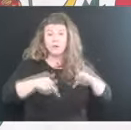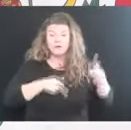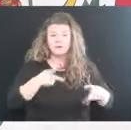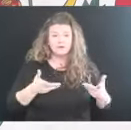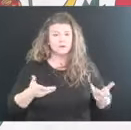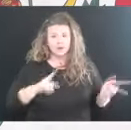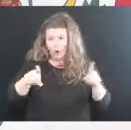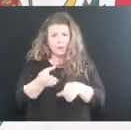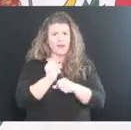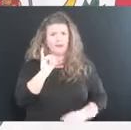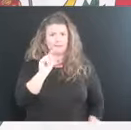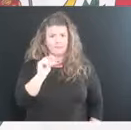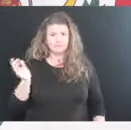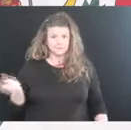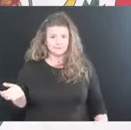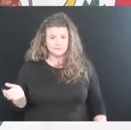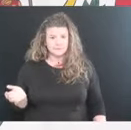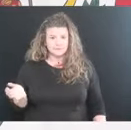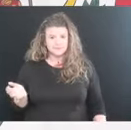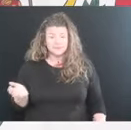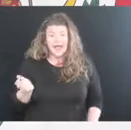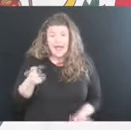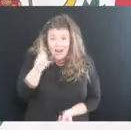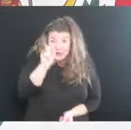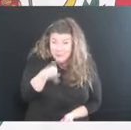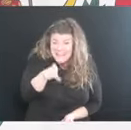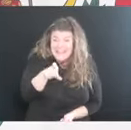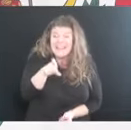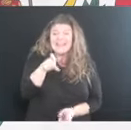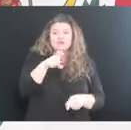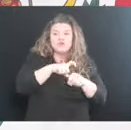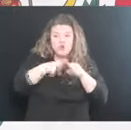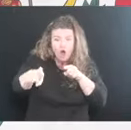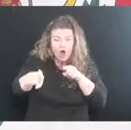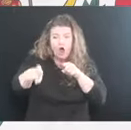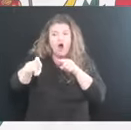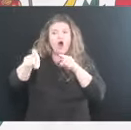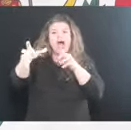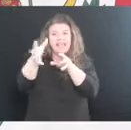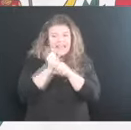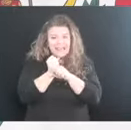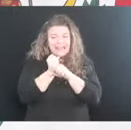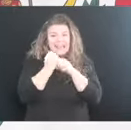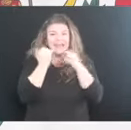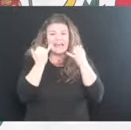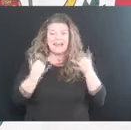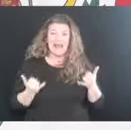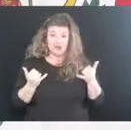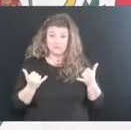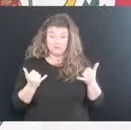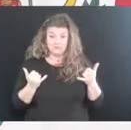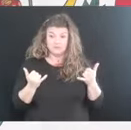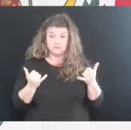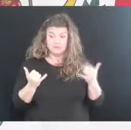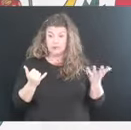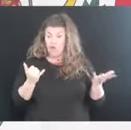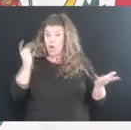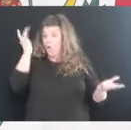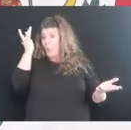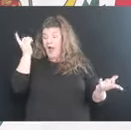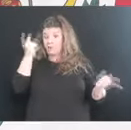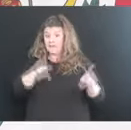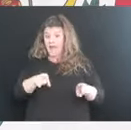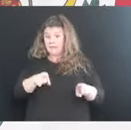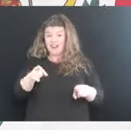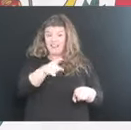can get your booster shot, and you need absolutely to call and get it right now. Because what's happening is